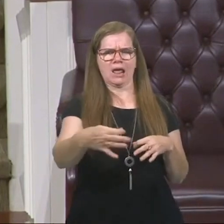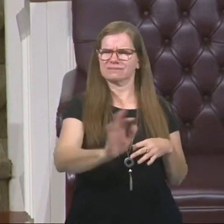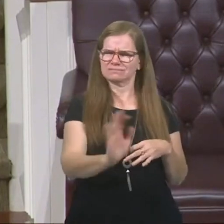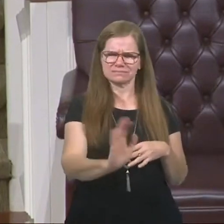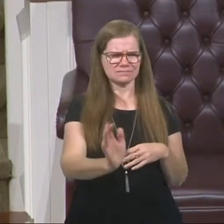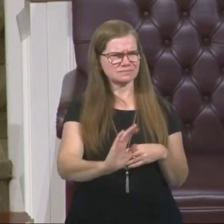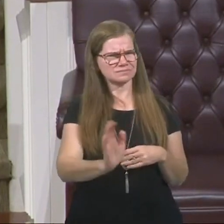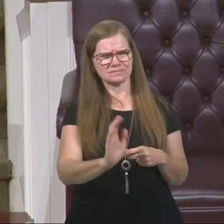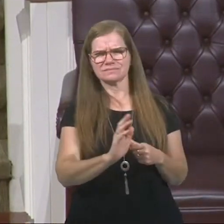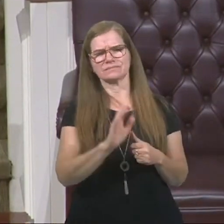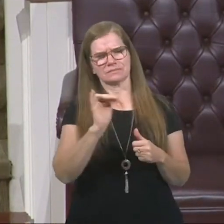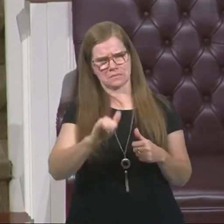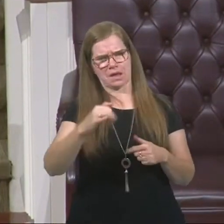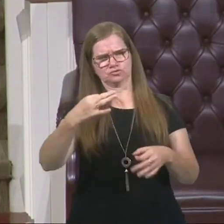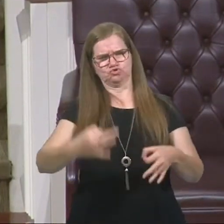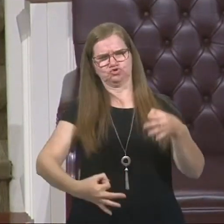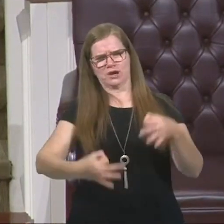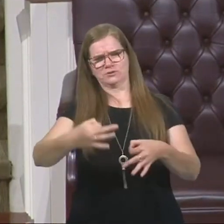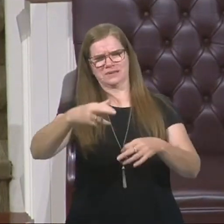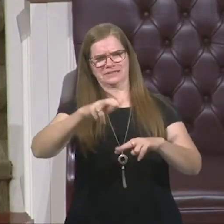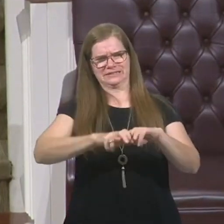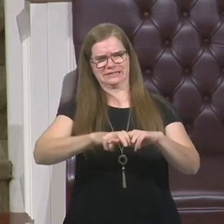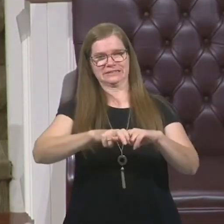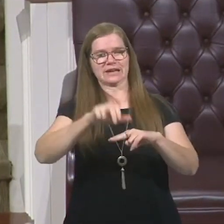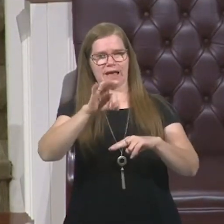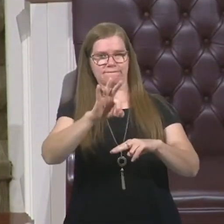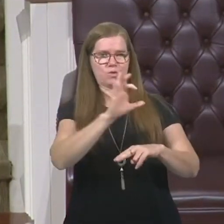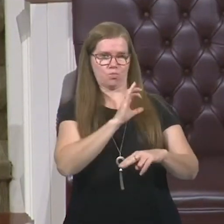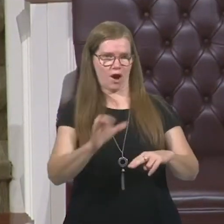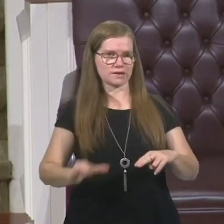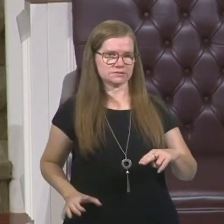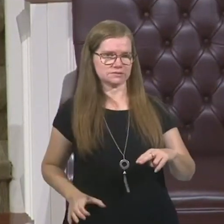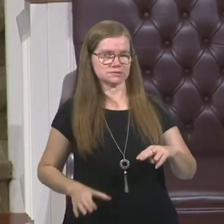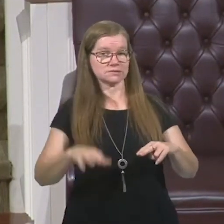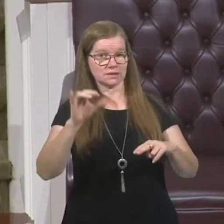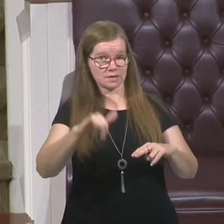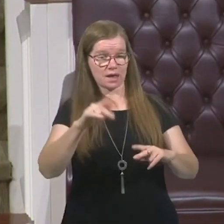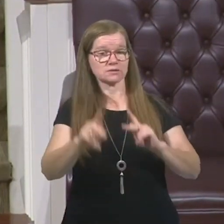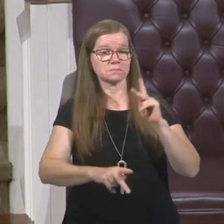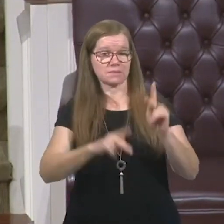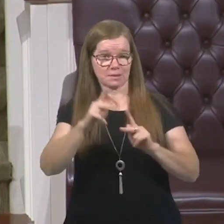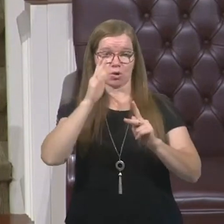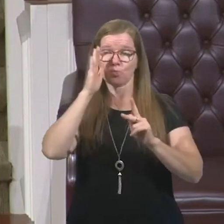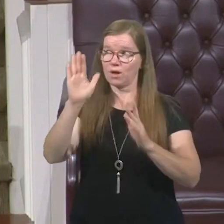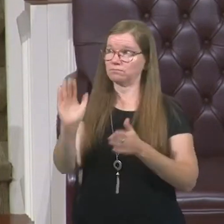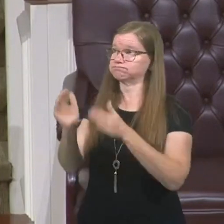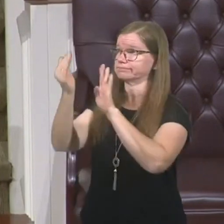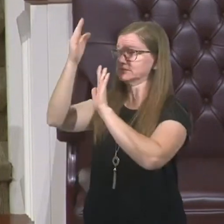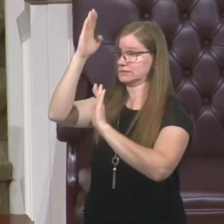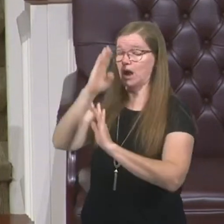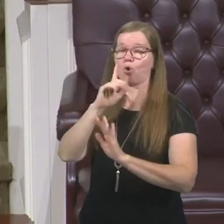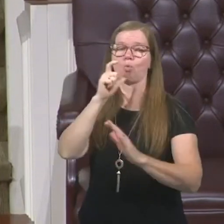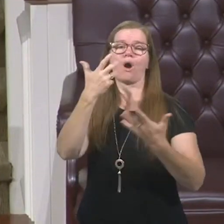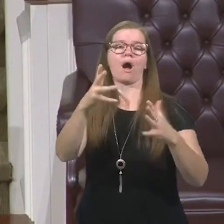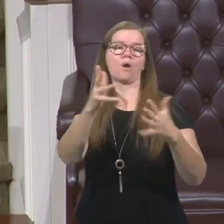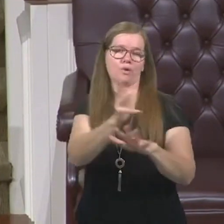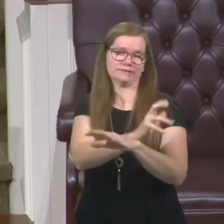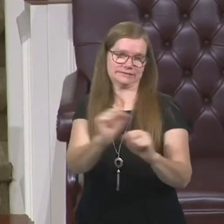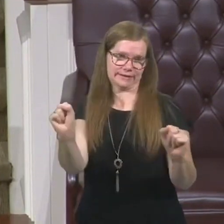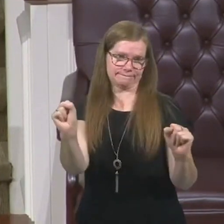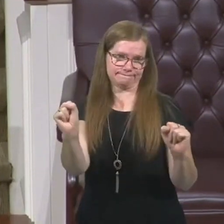called the judgment seat of Christ. That is where people go to be evaluated by God, who are saved,